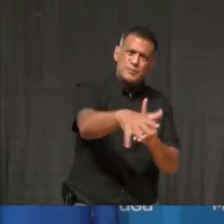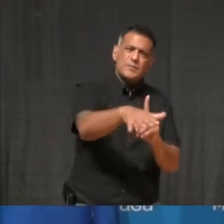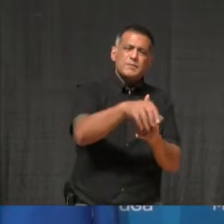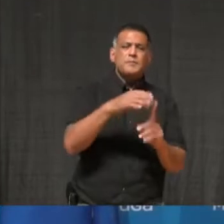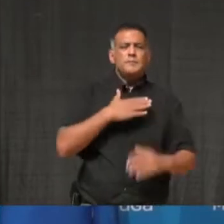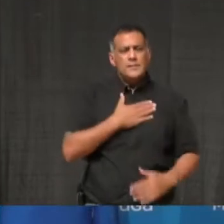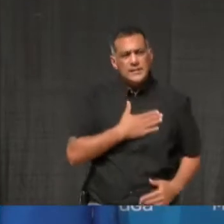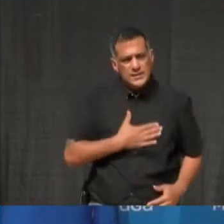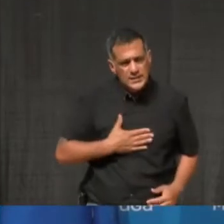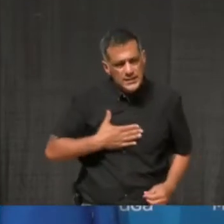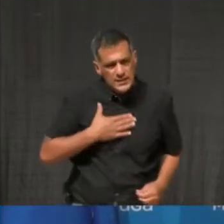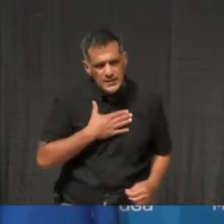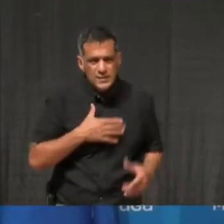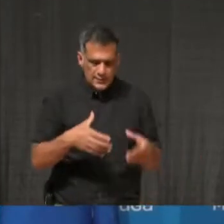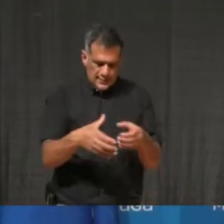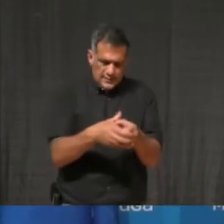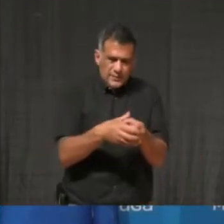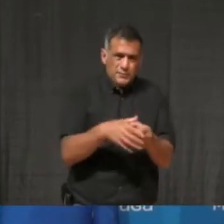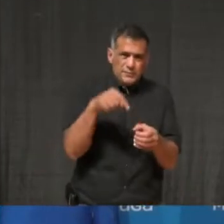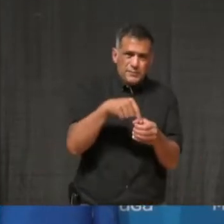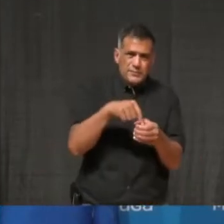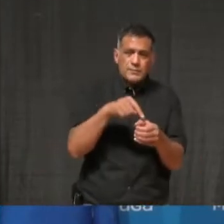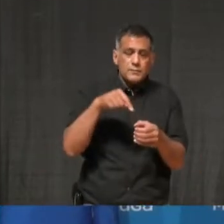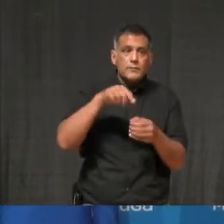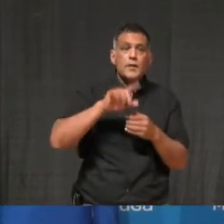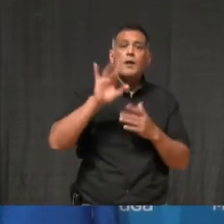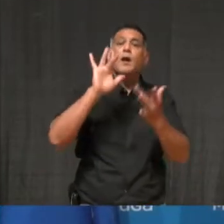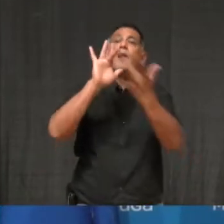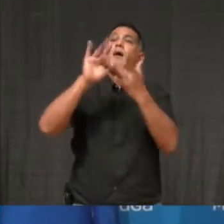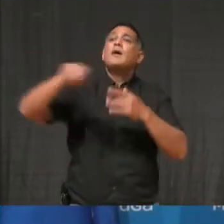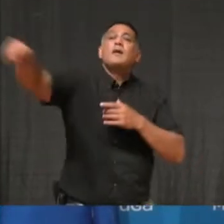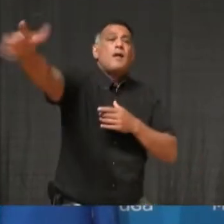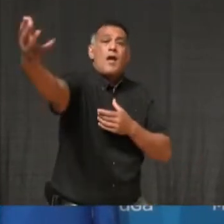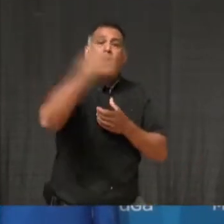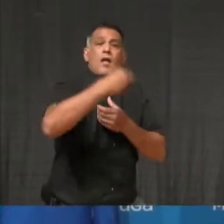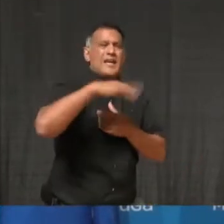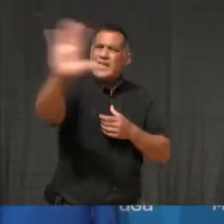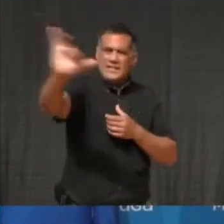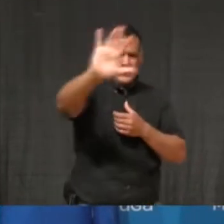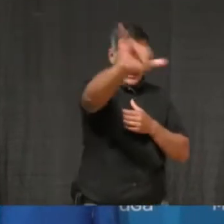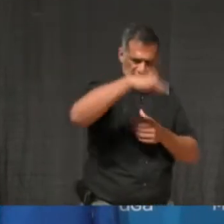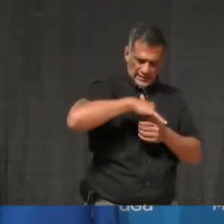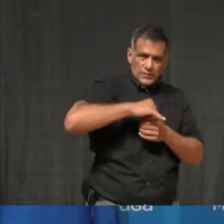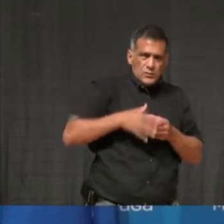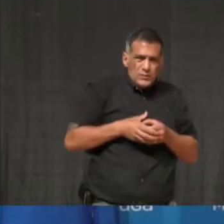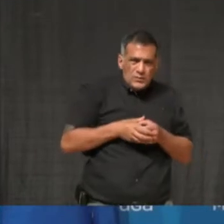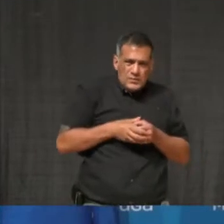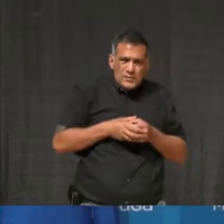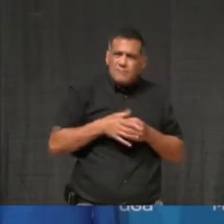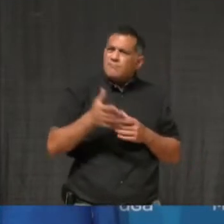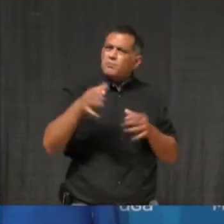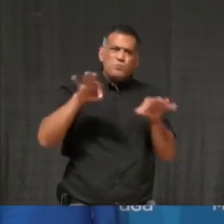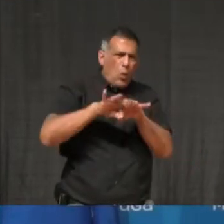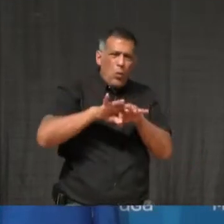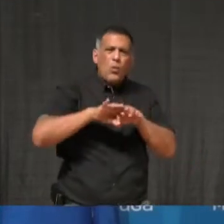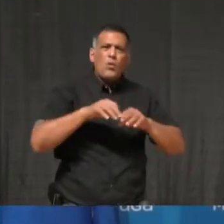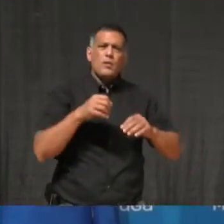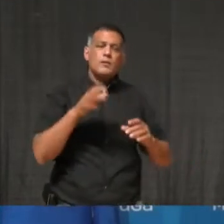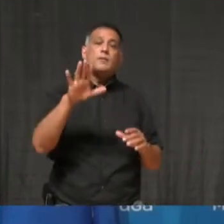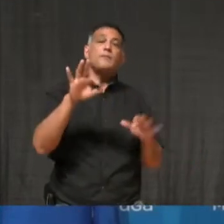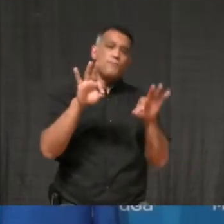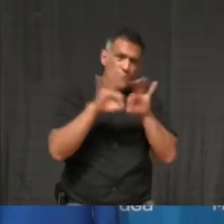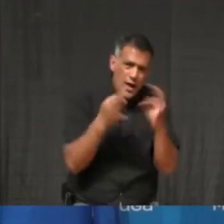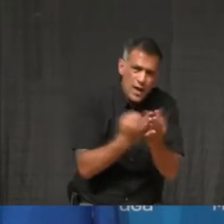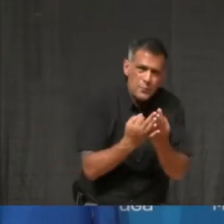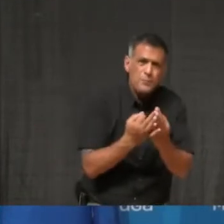outside your household. Do it for your family. Do it for yourself. Do it for that teacher at your